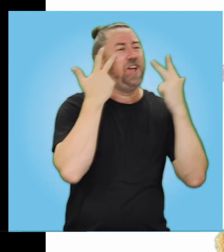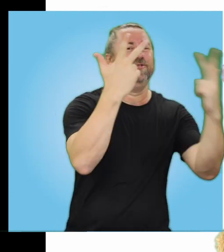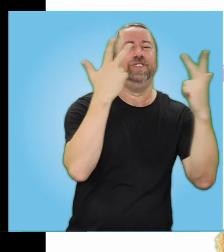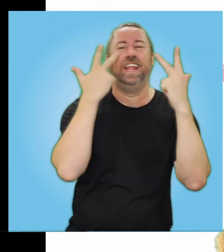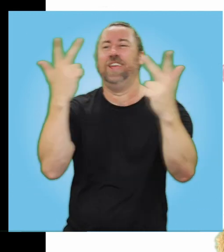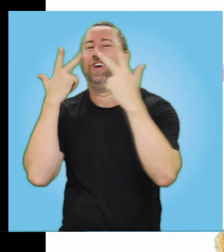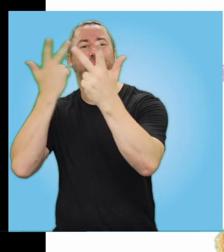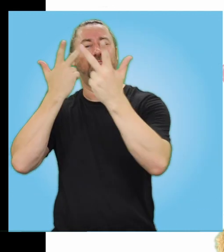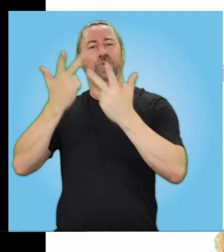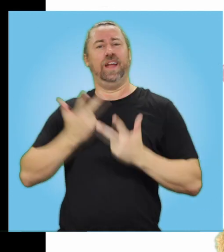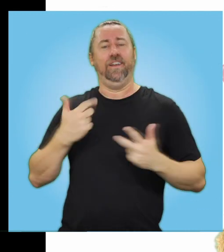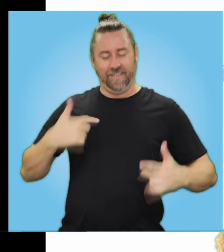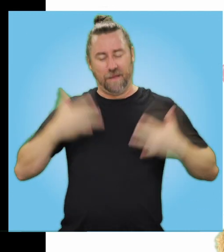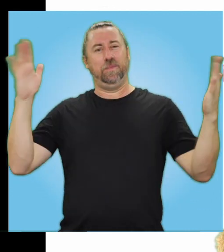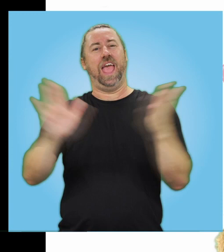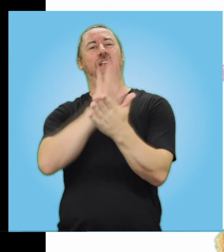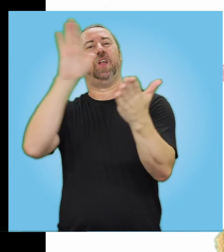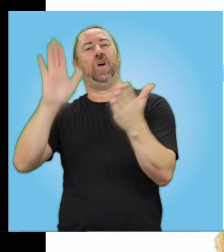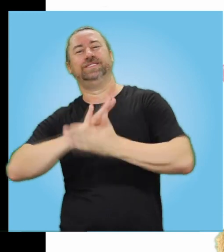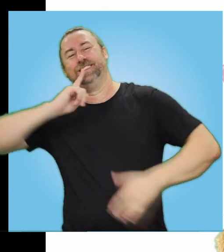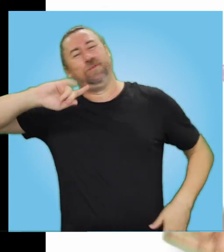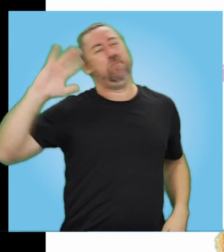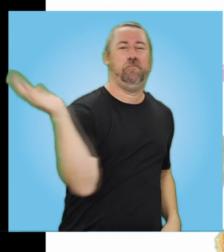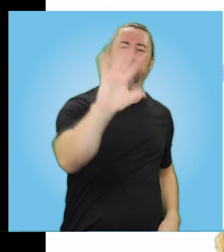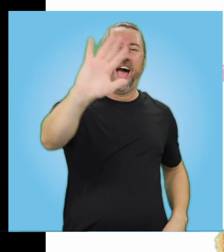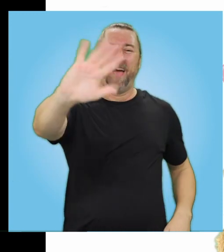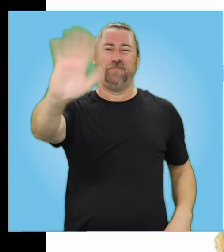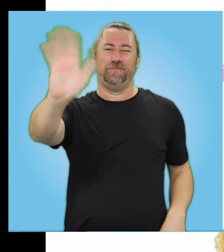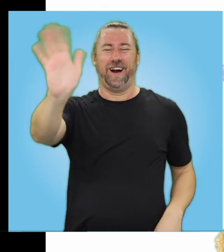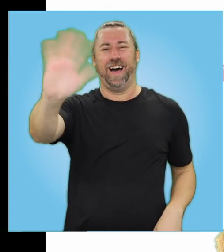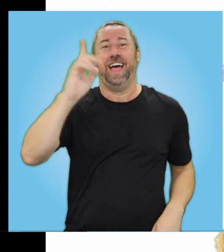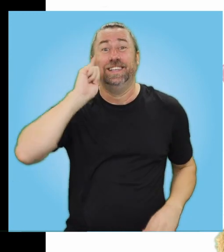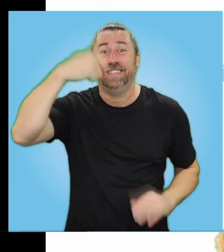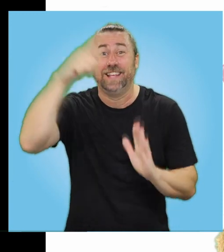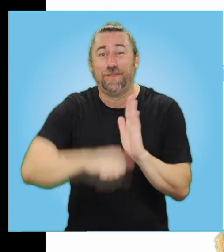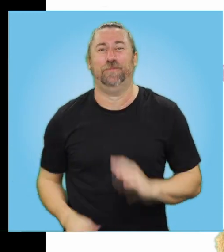it and you really ought to show it if you're happy and you know wave goodbye bye guys